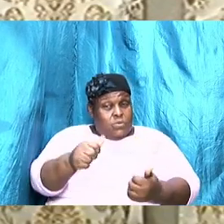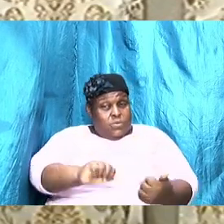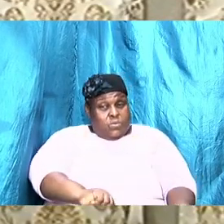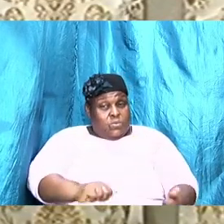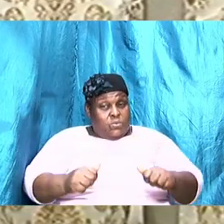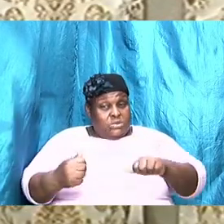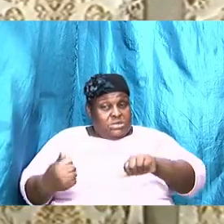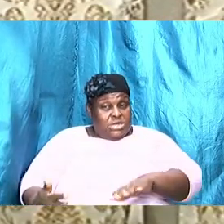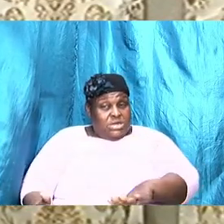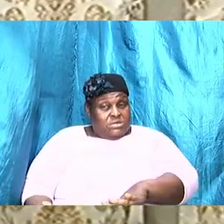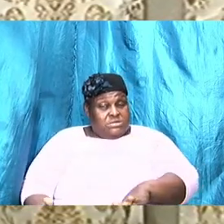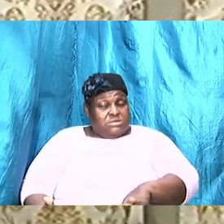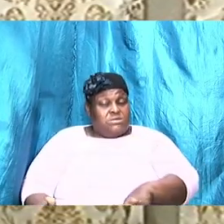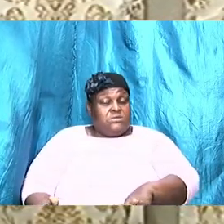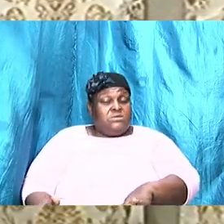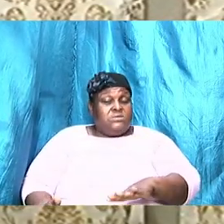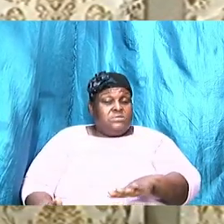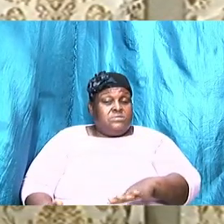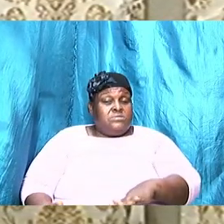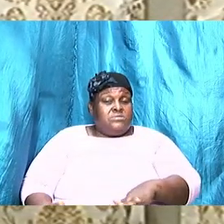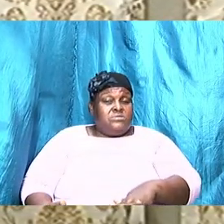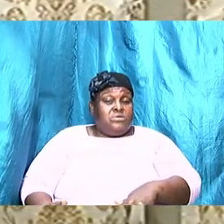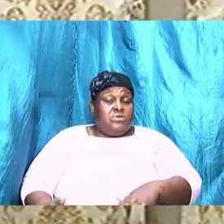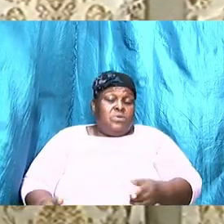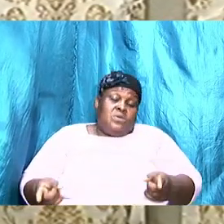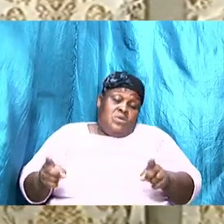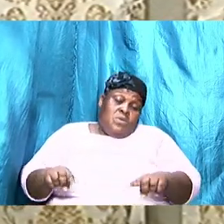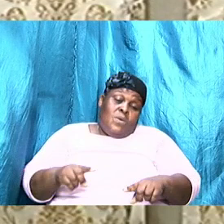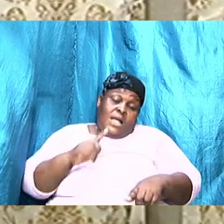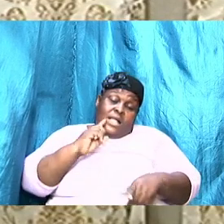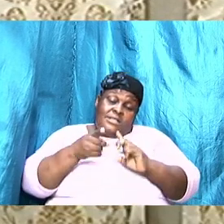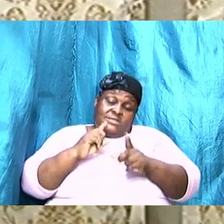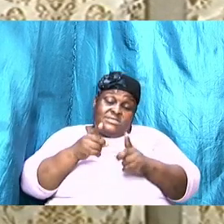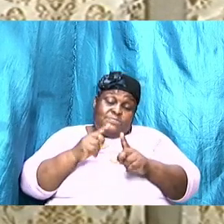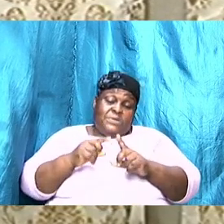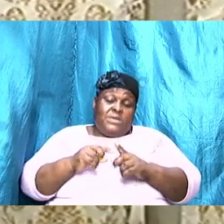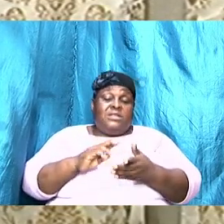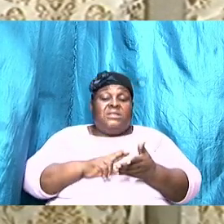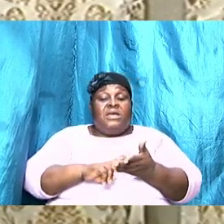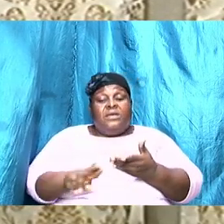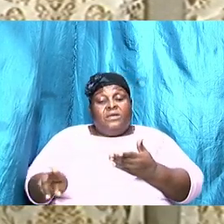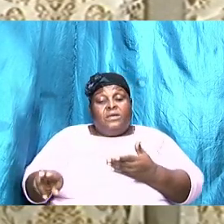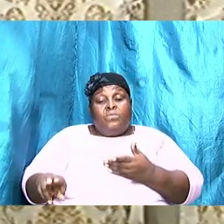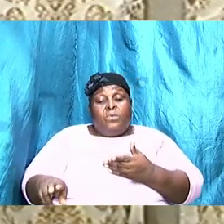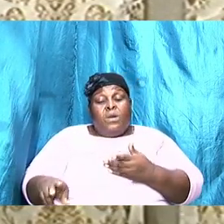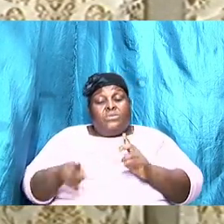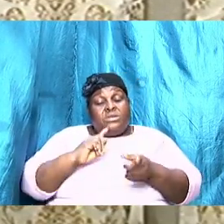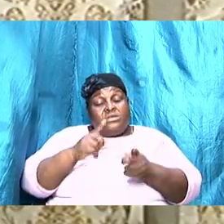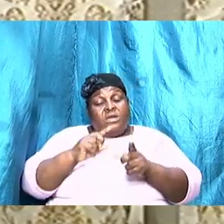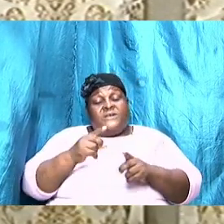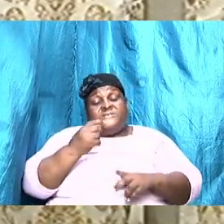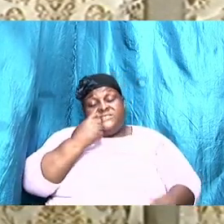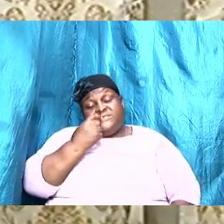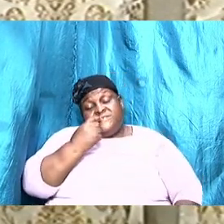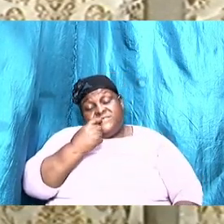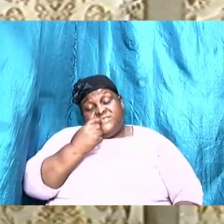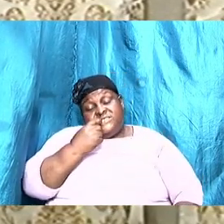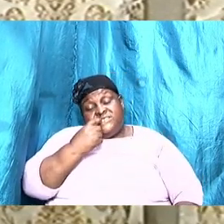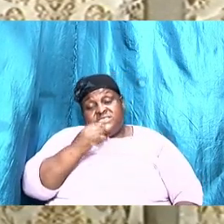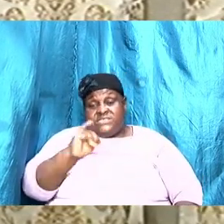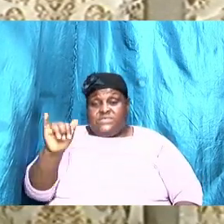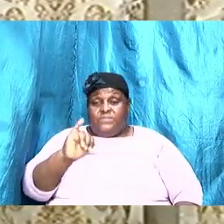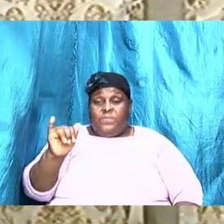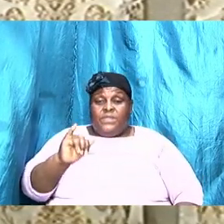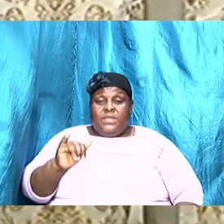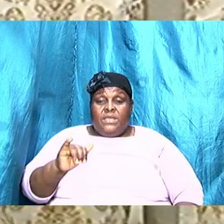so while we talk nicely we want us to talk seriously also and to present the facts balance